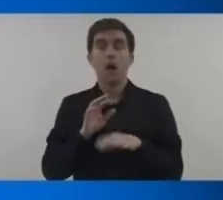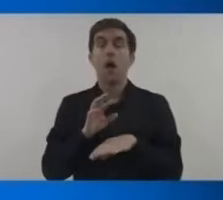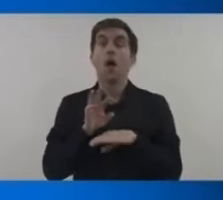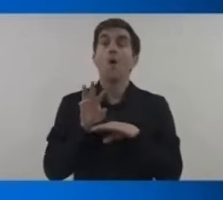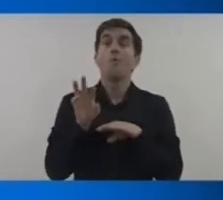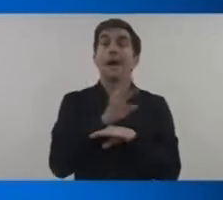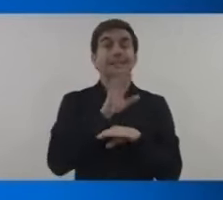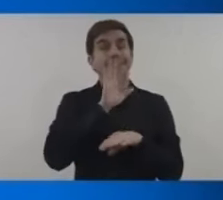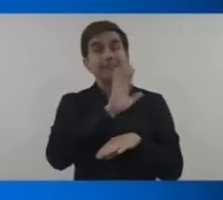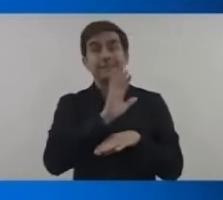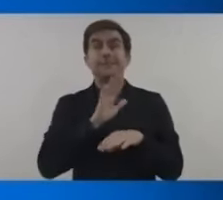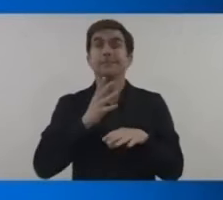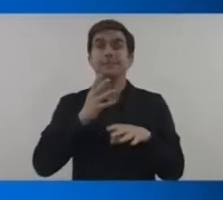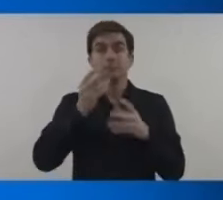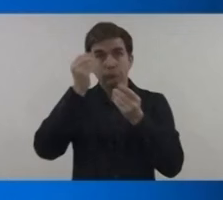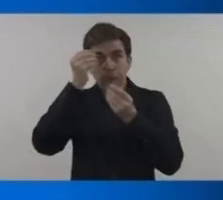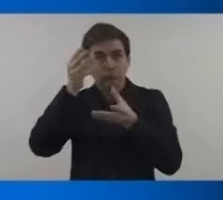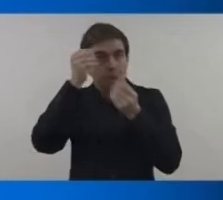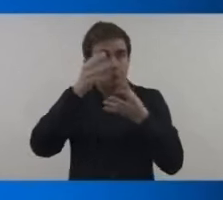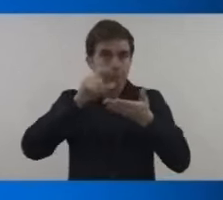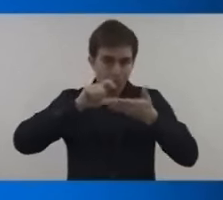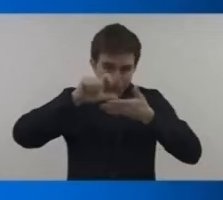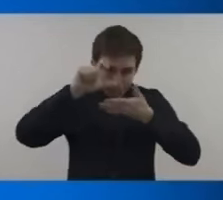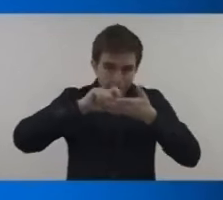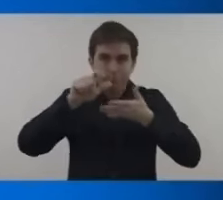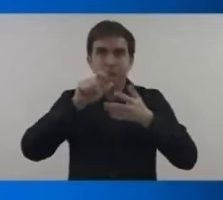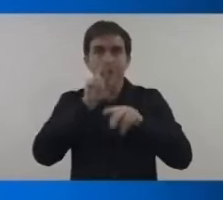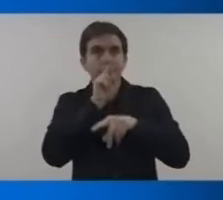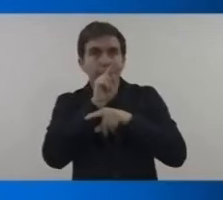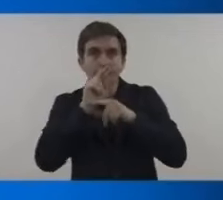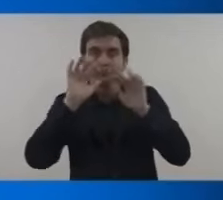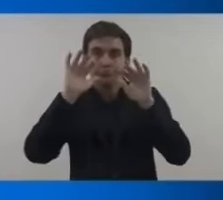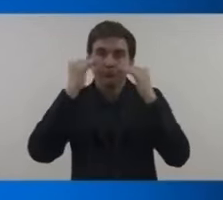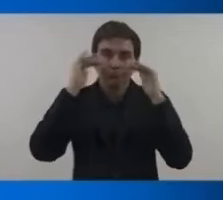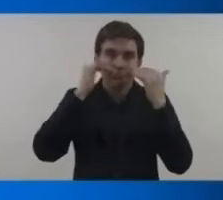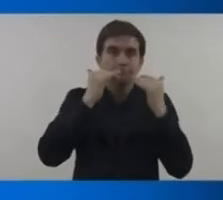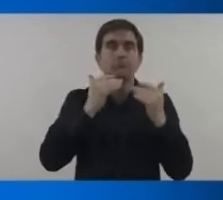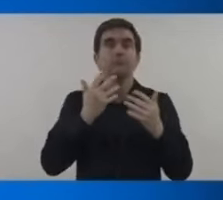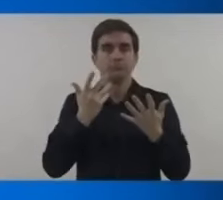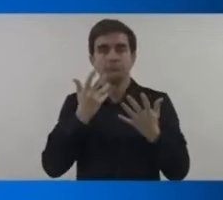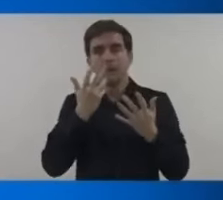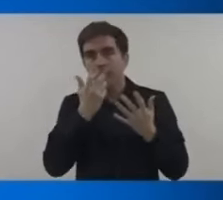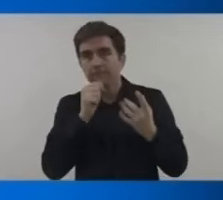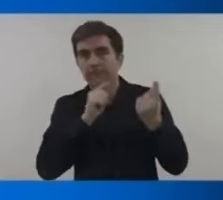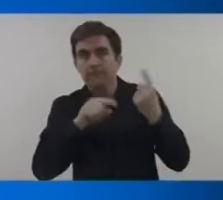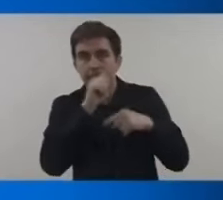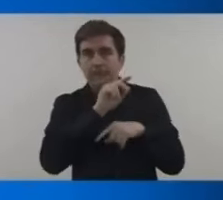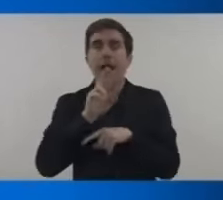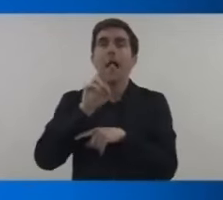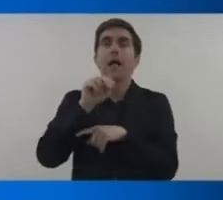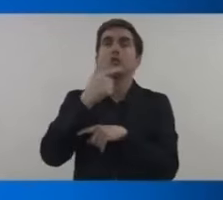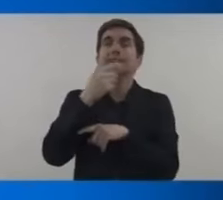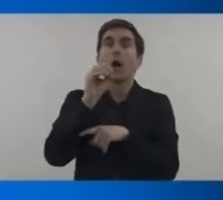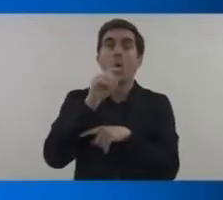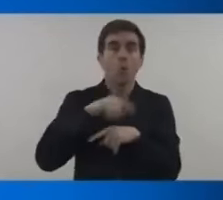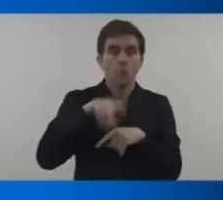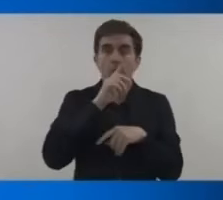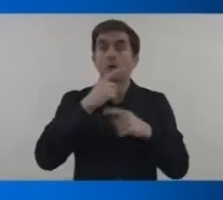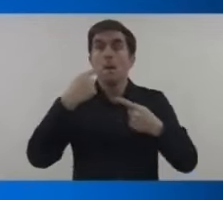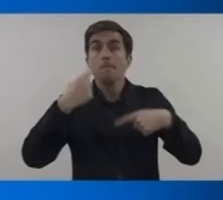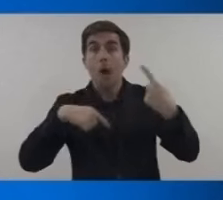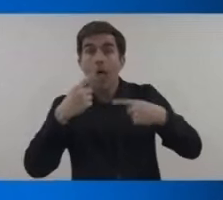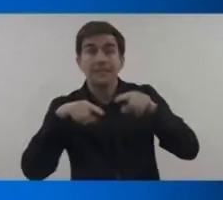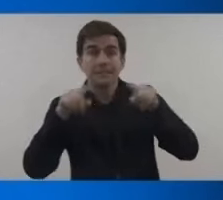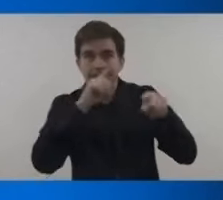as if we're competing in spreading disinformation and false information about our country